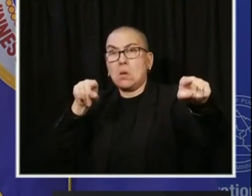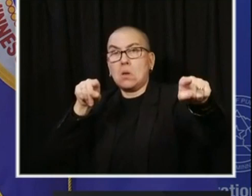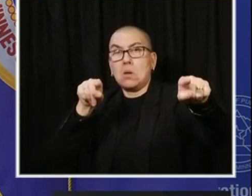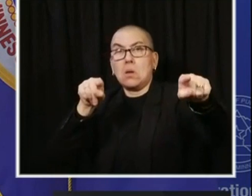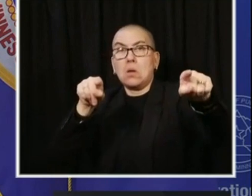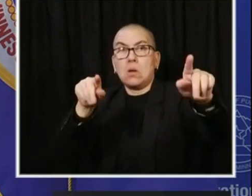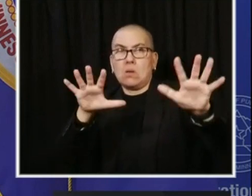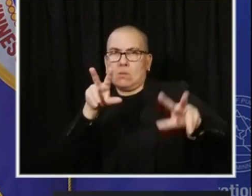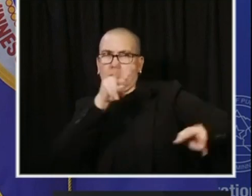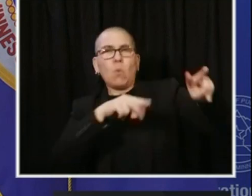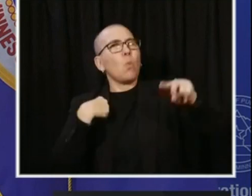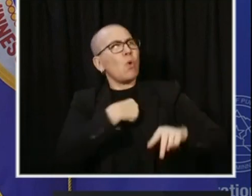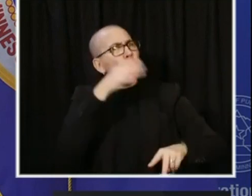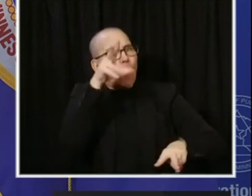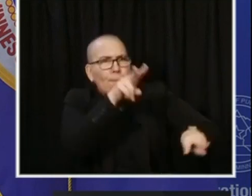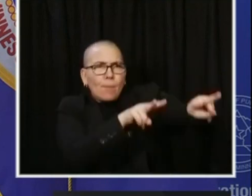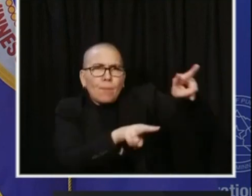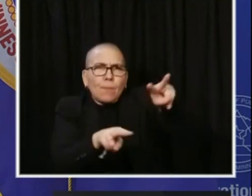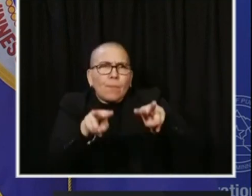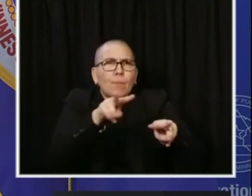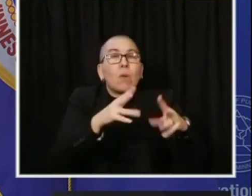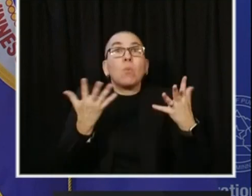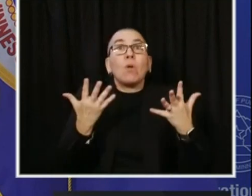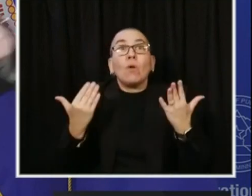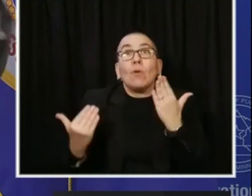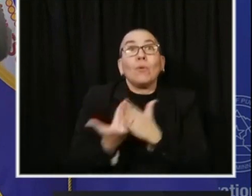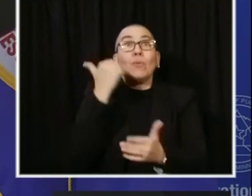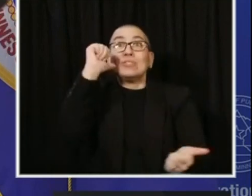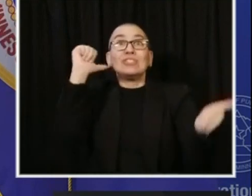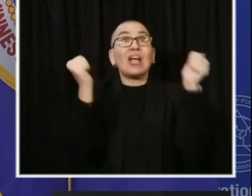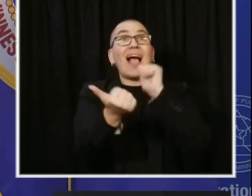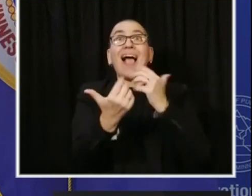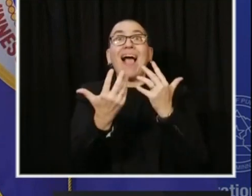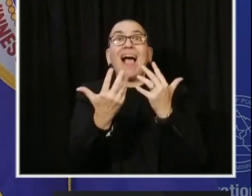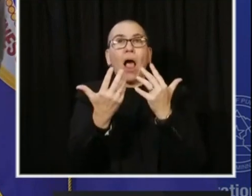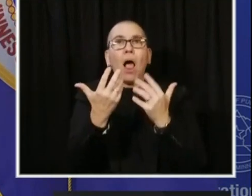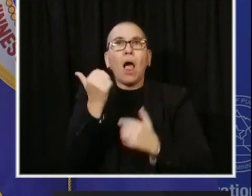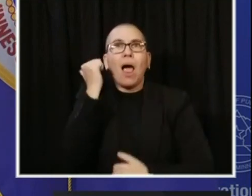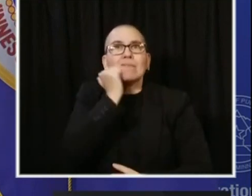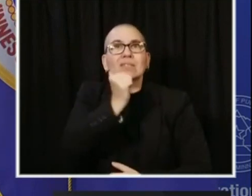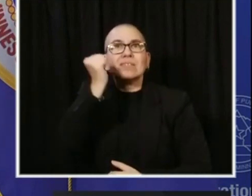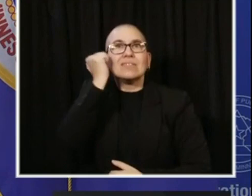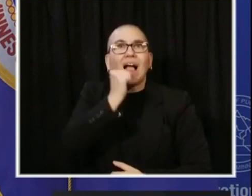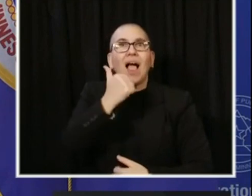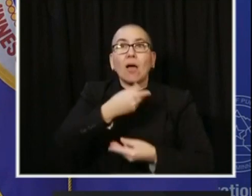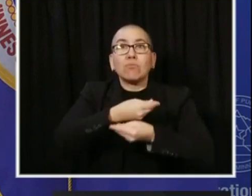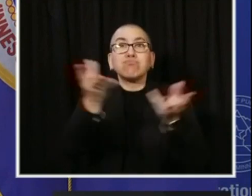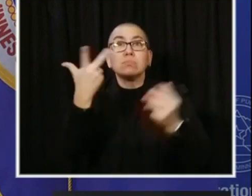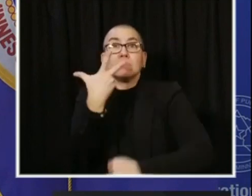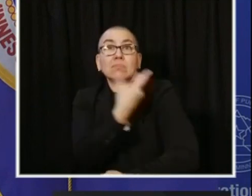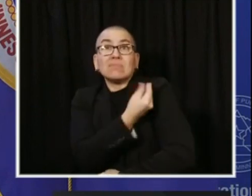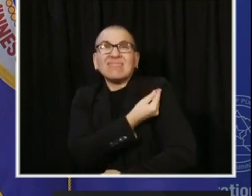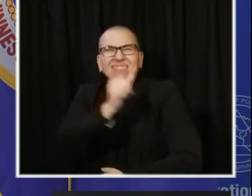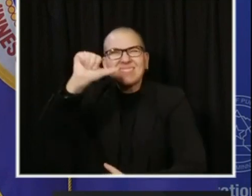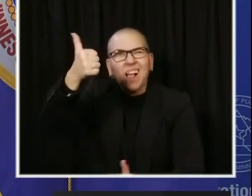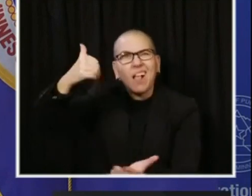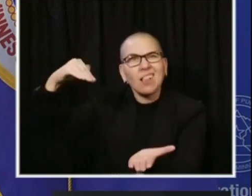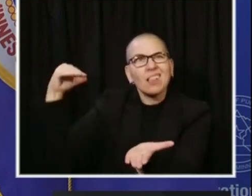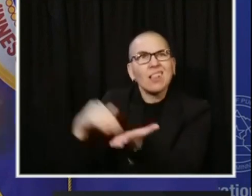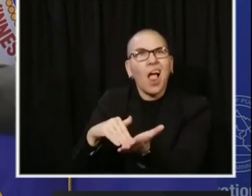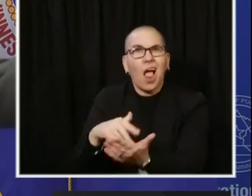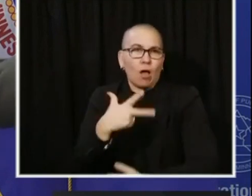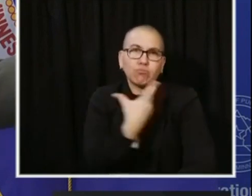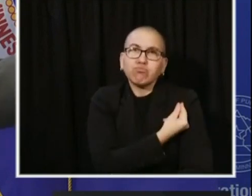the new game changer is every single day, we're vaccinating tens of thousands of people. We're going to hit a critical mass here at some point in time